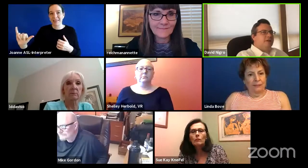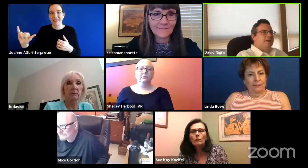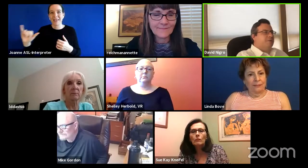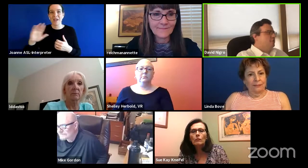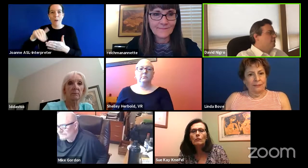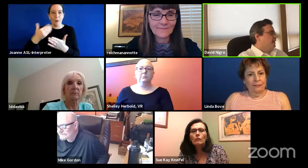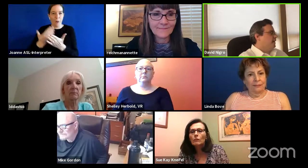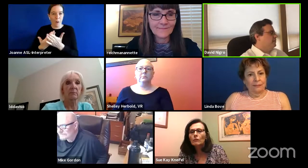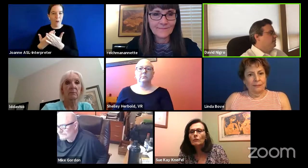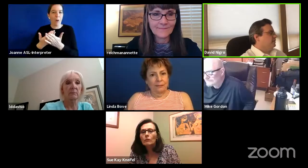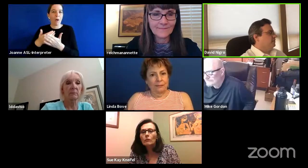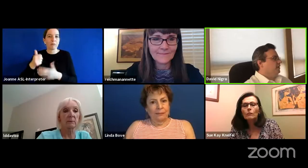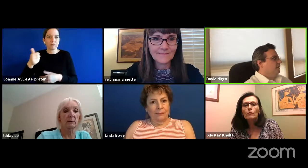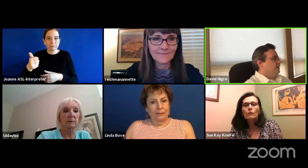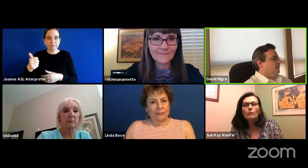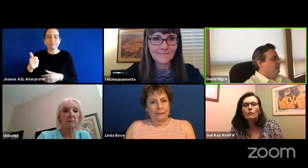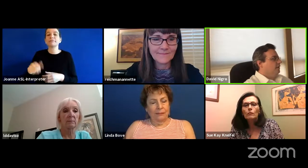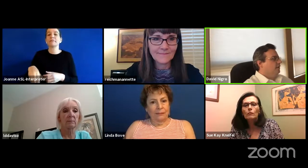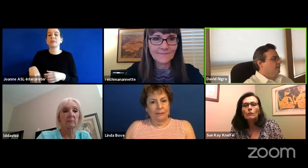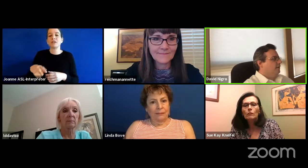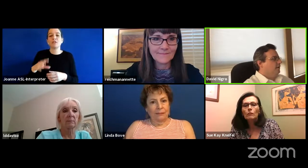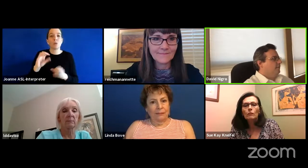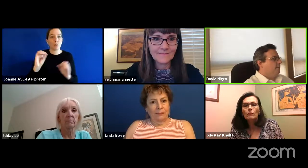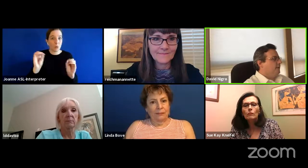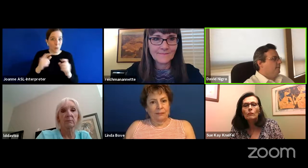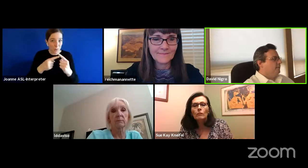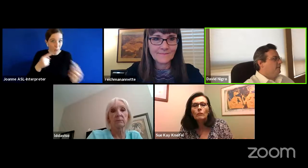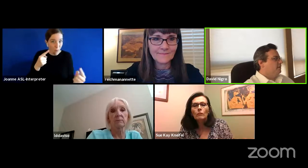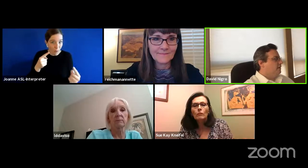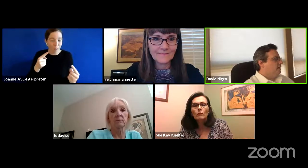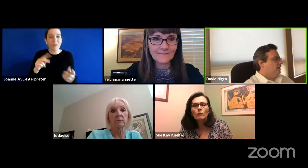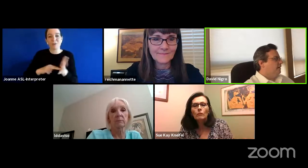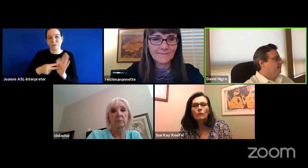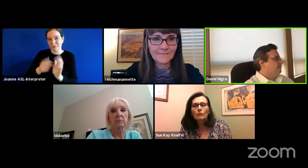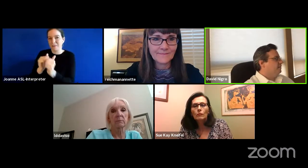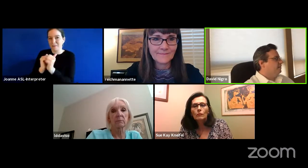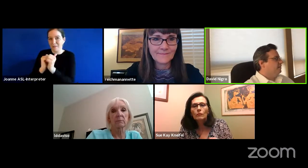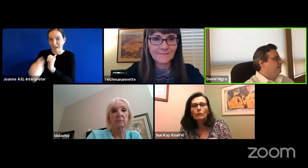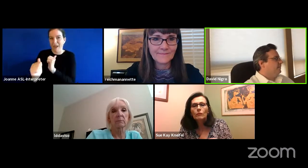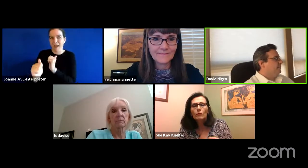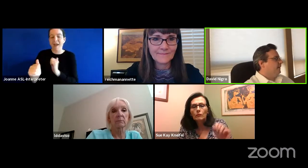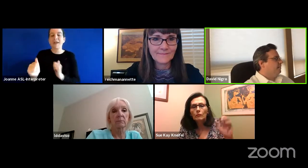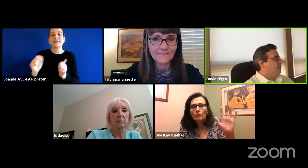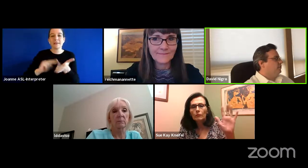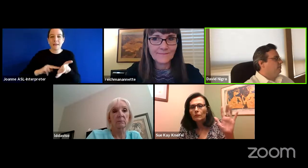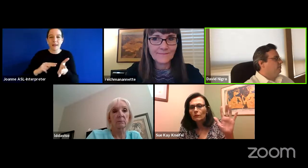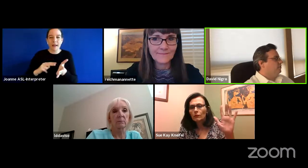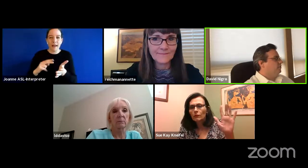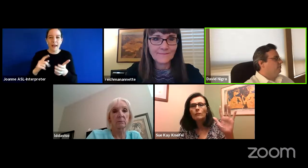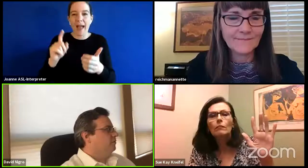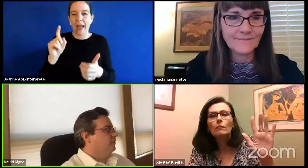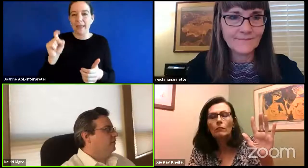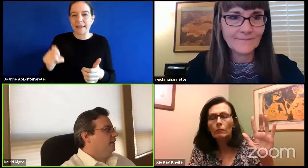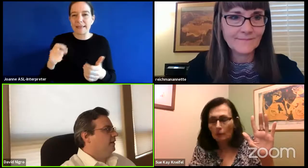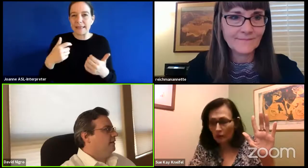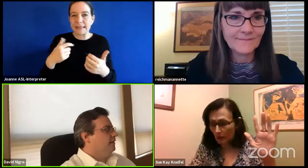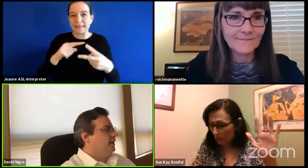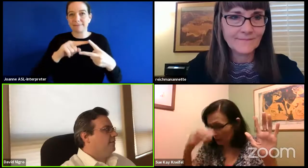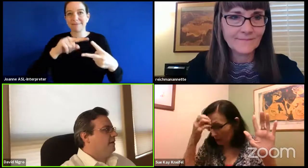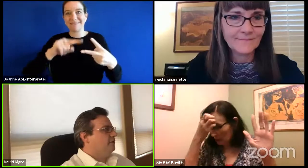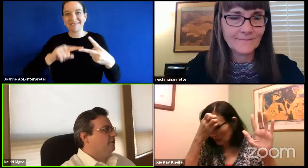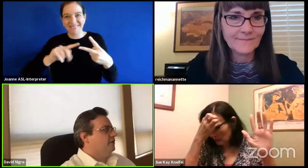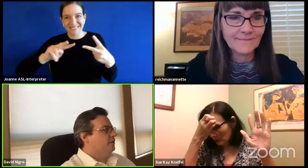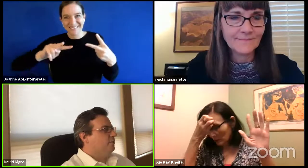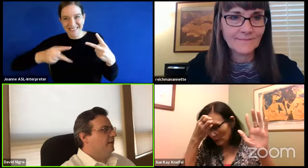not opposed so that motion passes and then um i will need to have um a motion to to